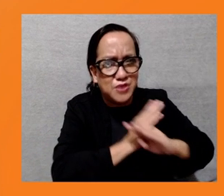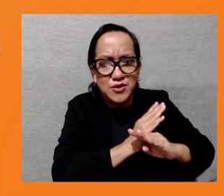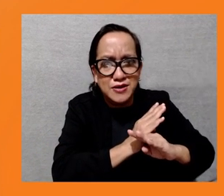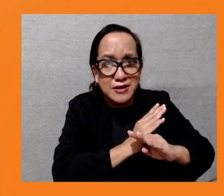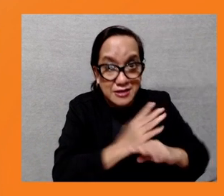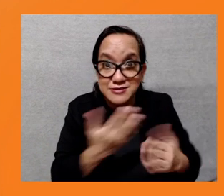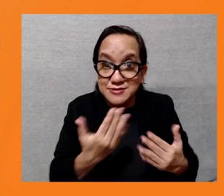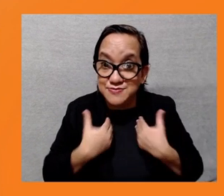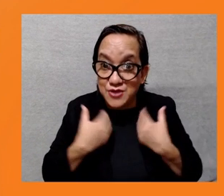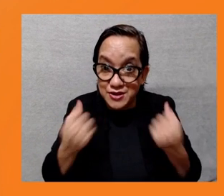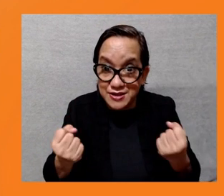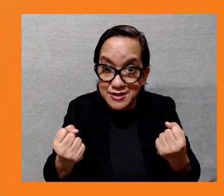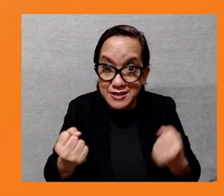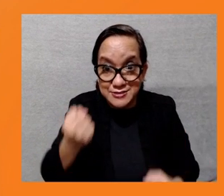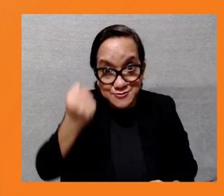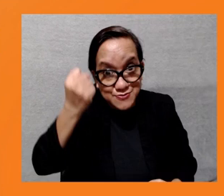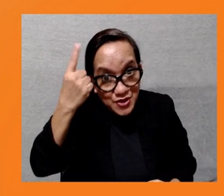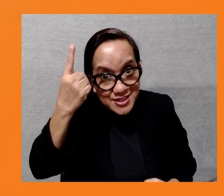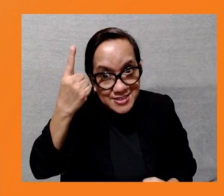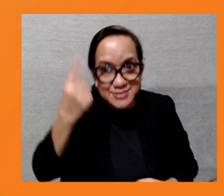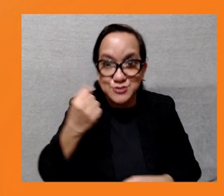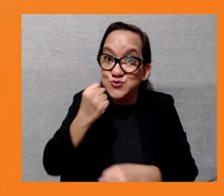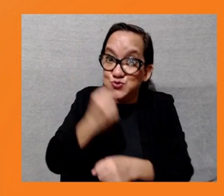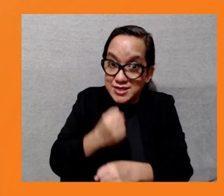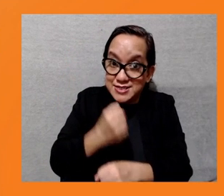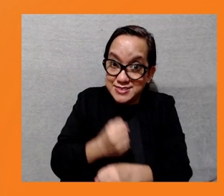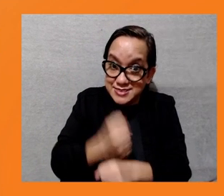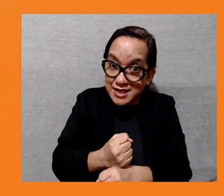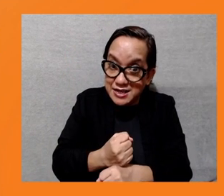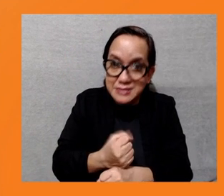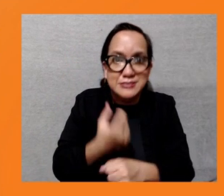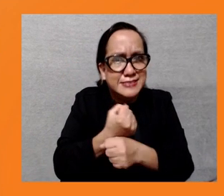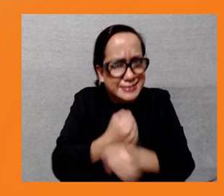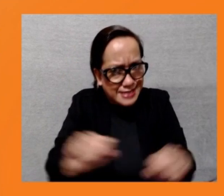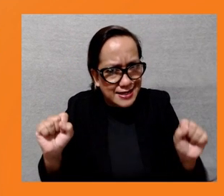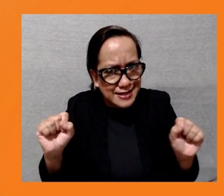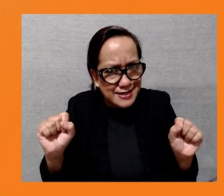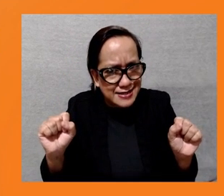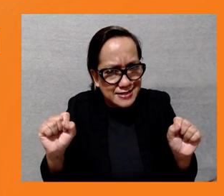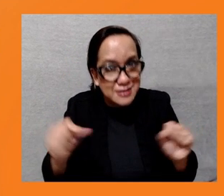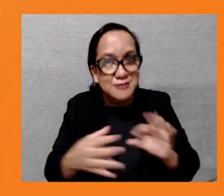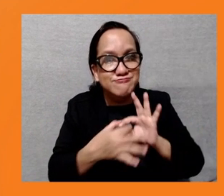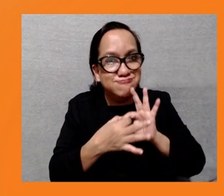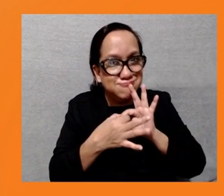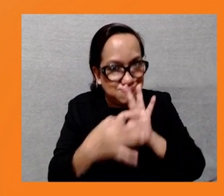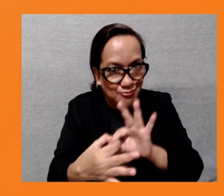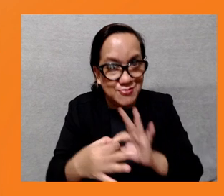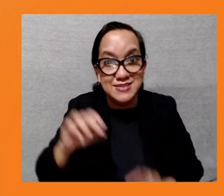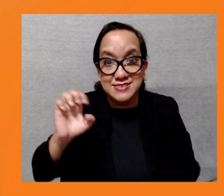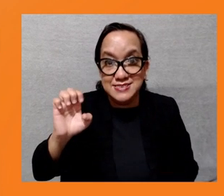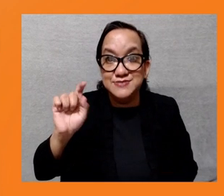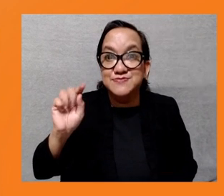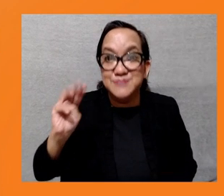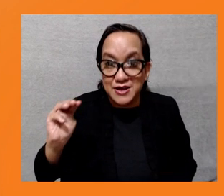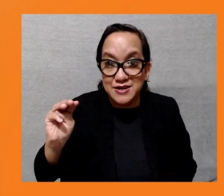communities through the implementation of the ETM through to the retirement of the plant, we would need to